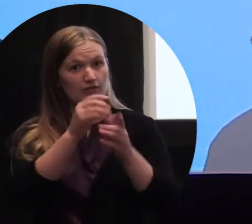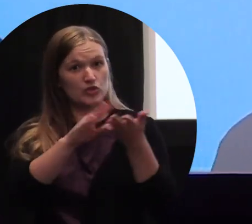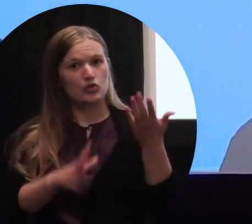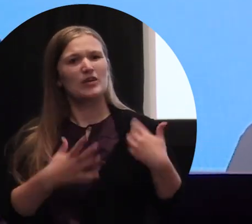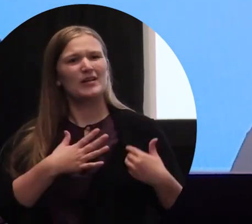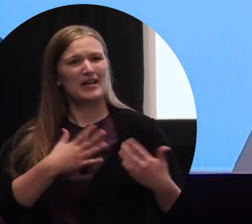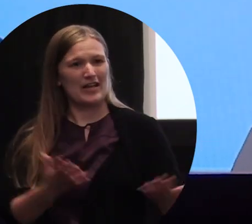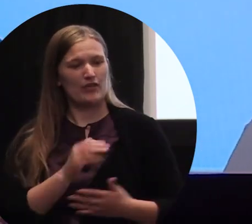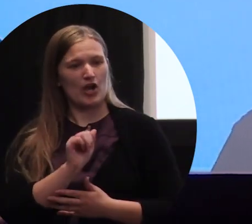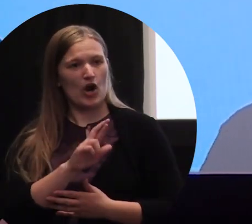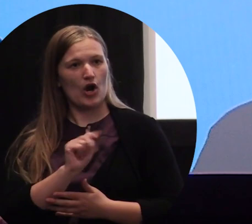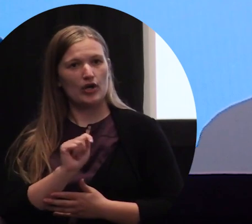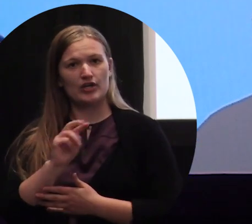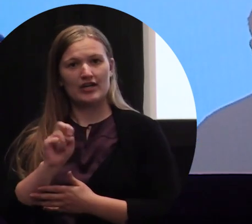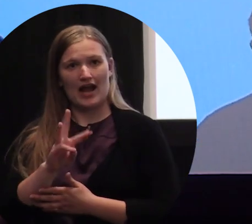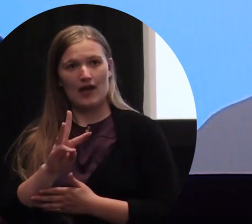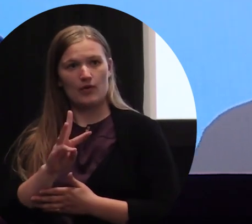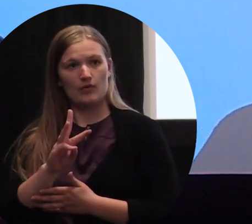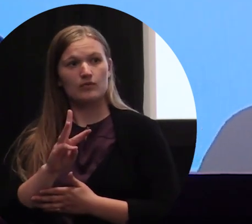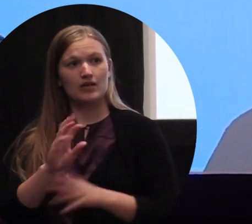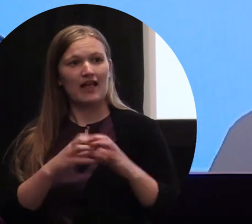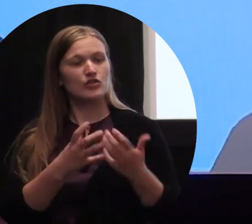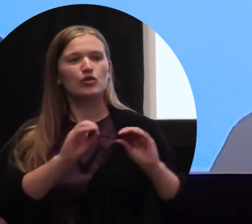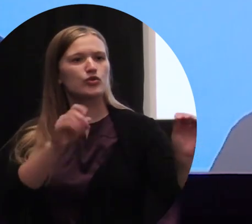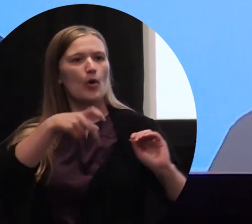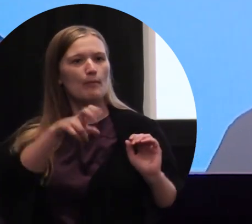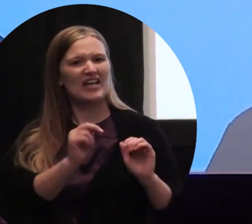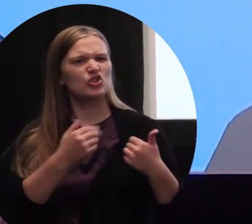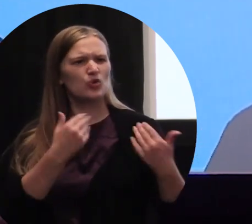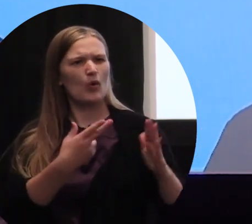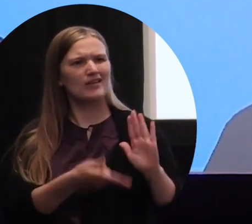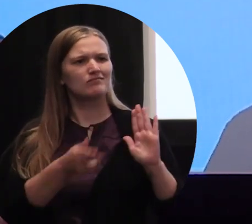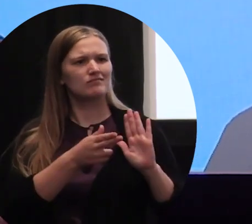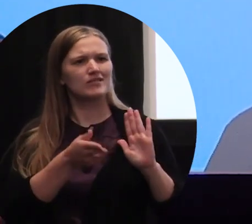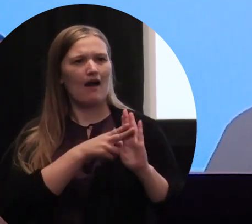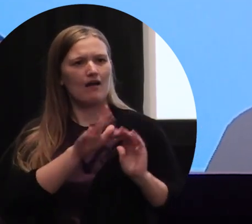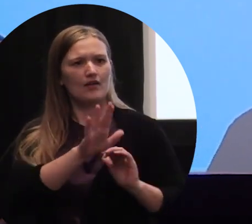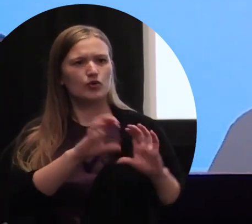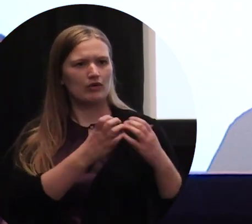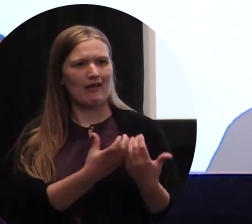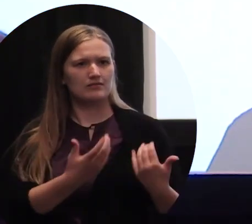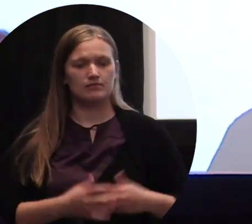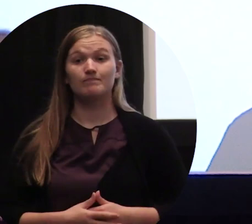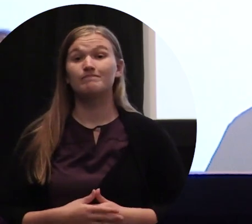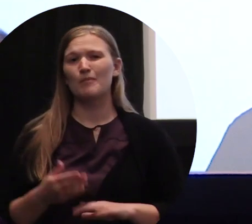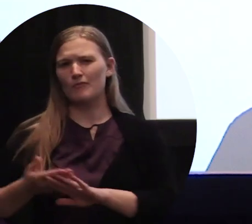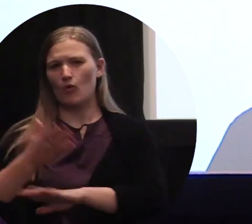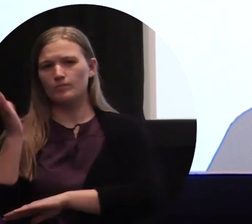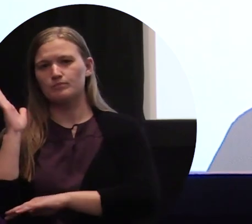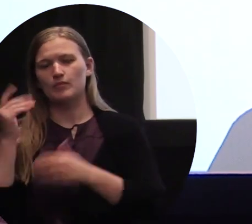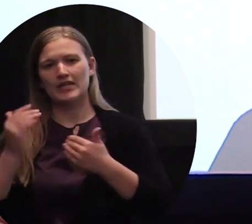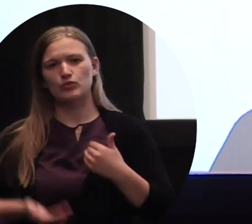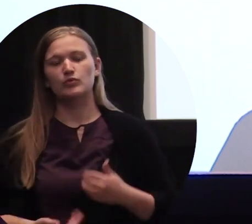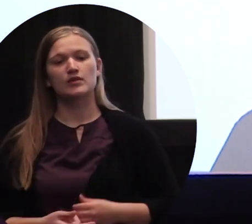in using the app. There is no PIN this week, so you can just go ahead and do that. Before I introduce our speaker, I would